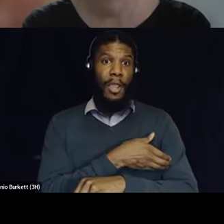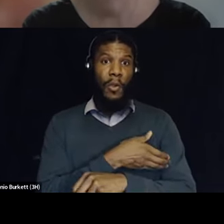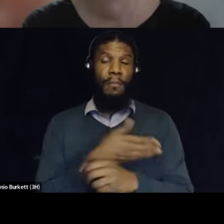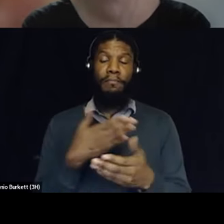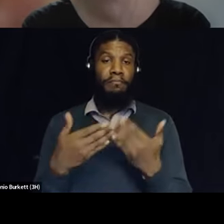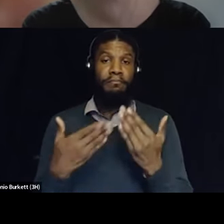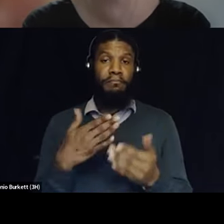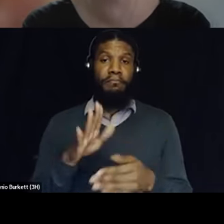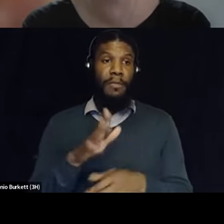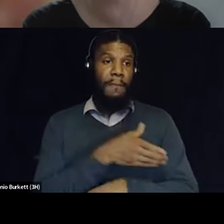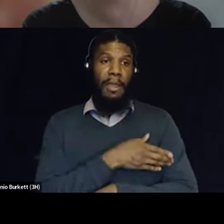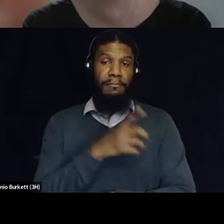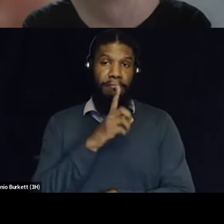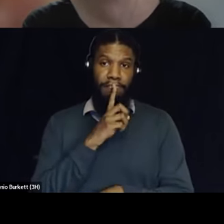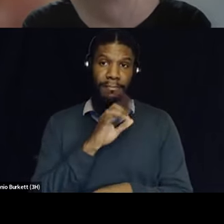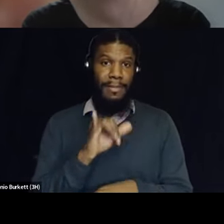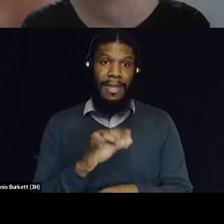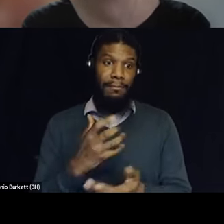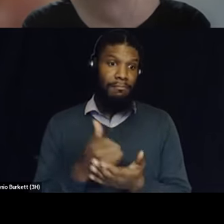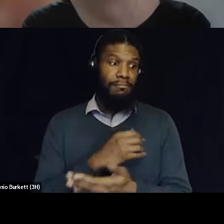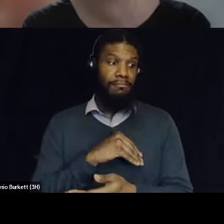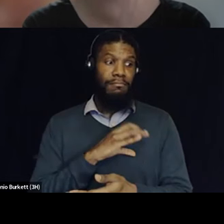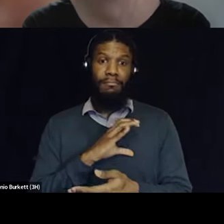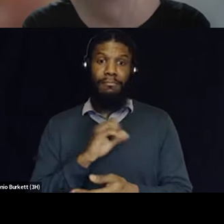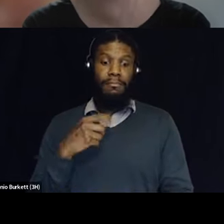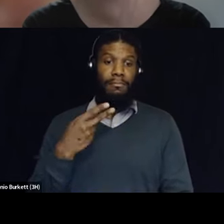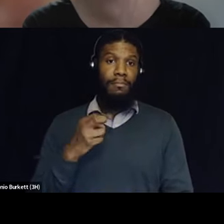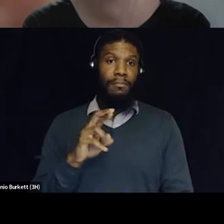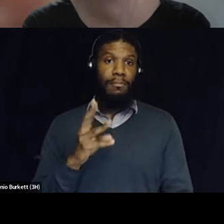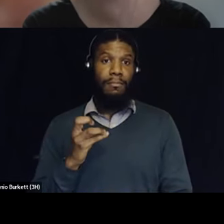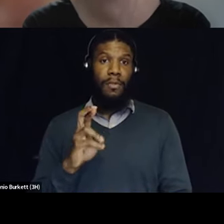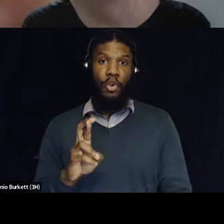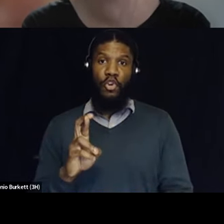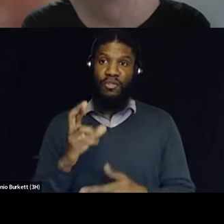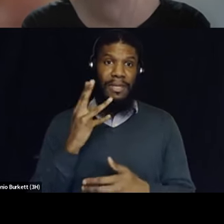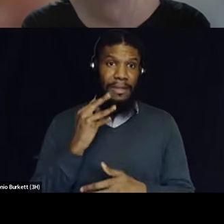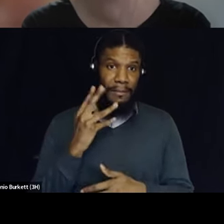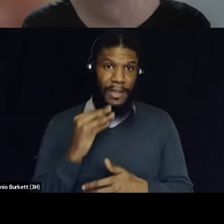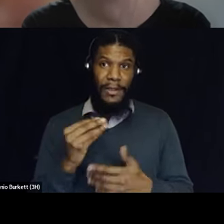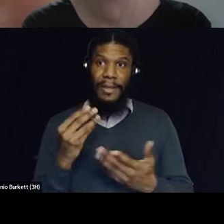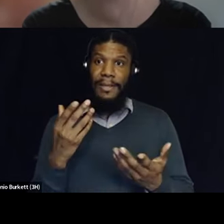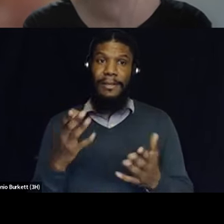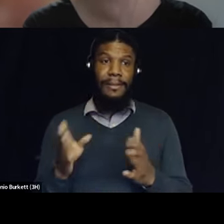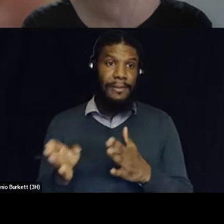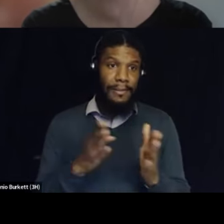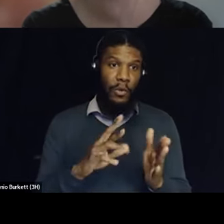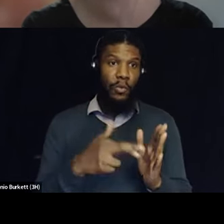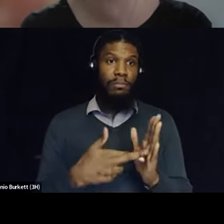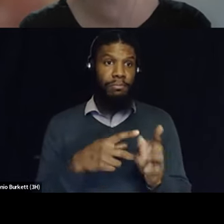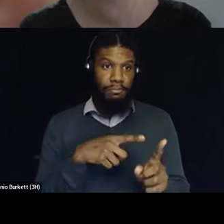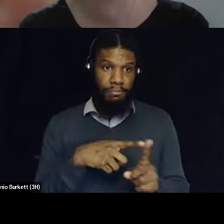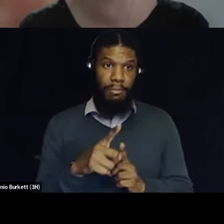that is that superpower in experience that superpower in in being a litigator um